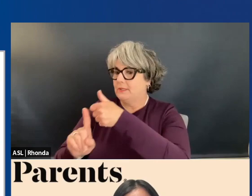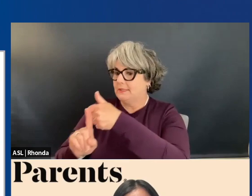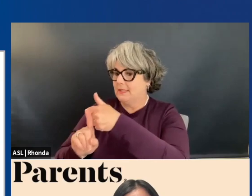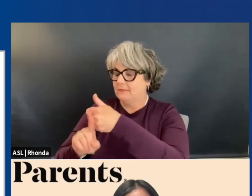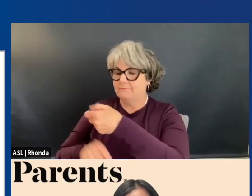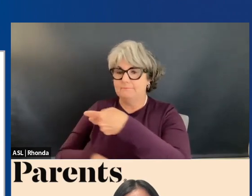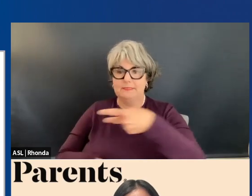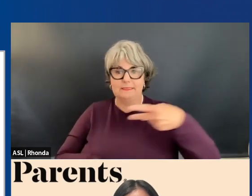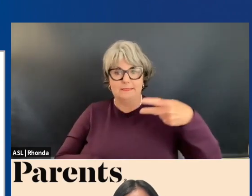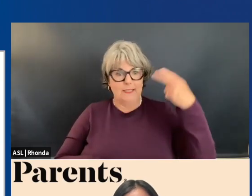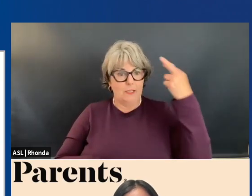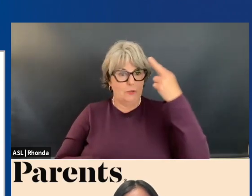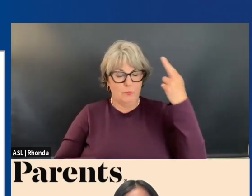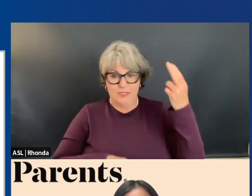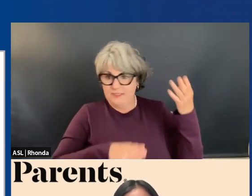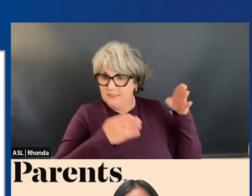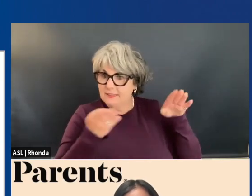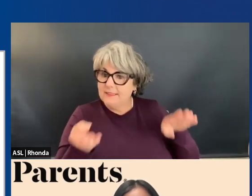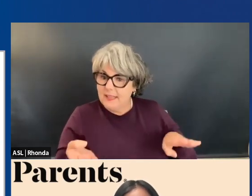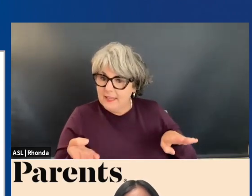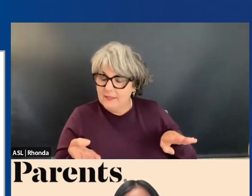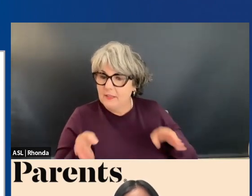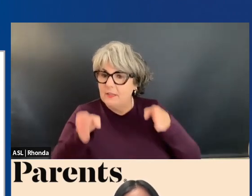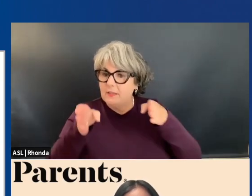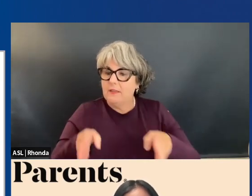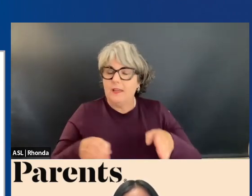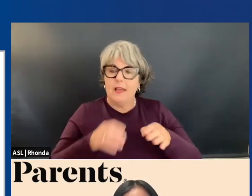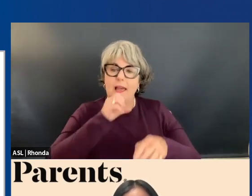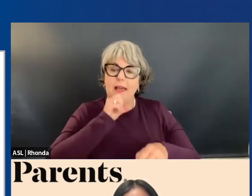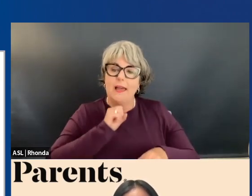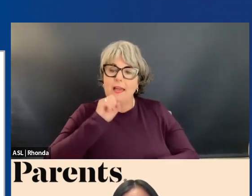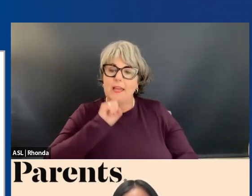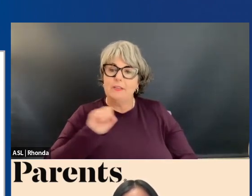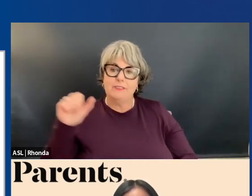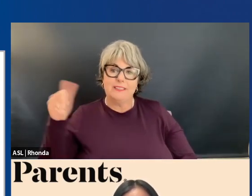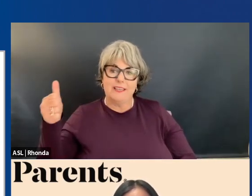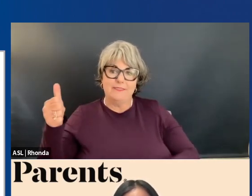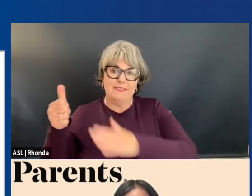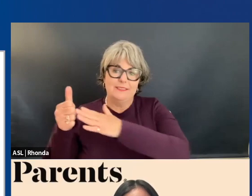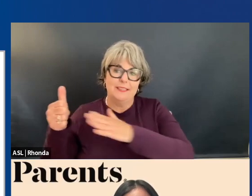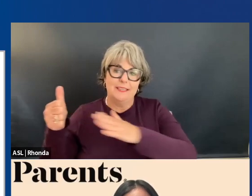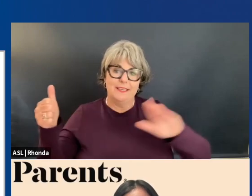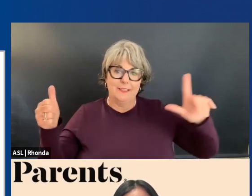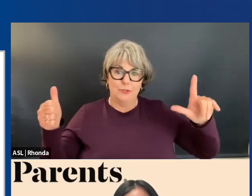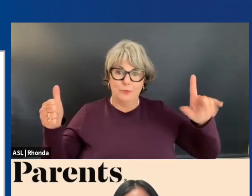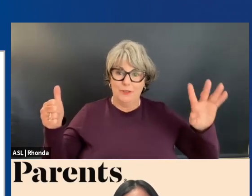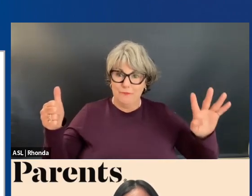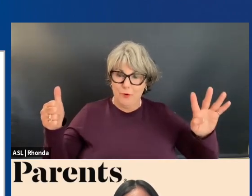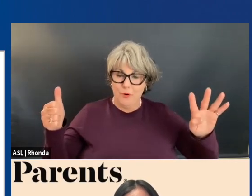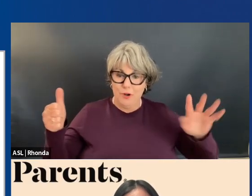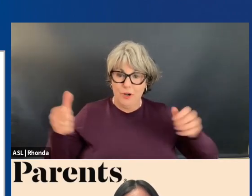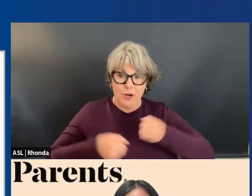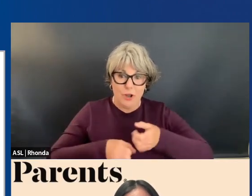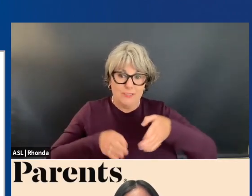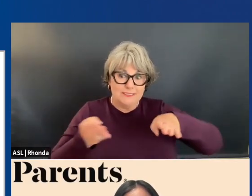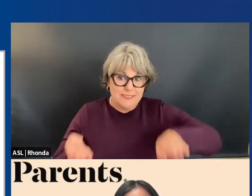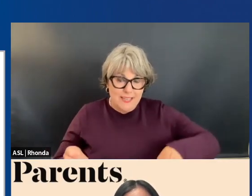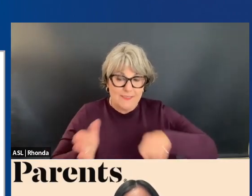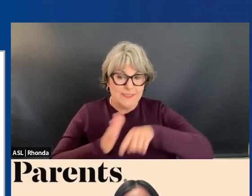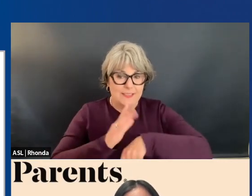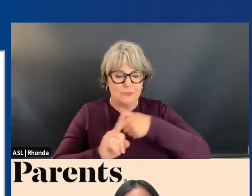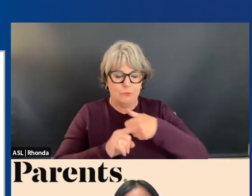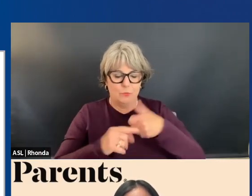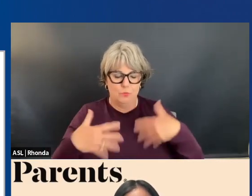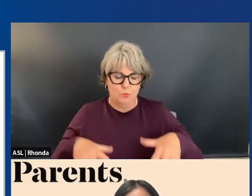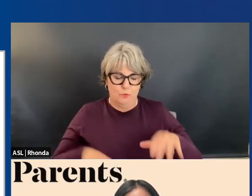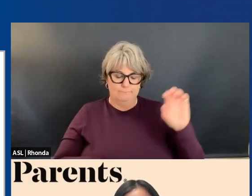is the second leading cause of death for individuals between the ages of 10 and 24, we have a profound sense of